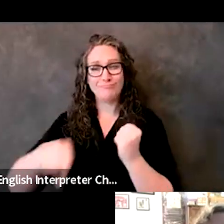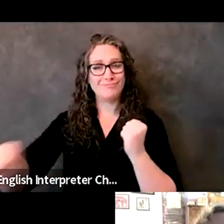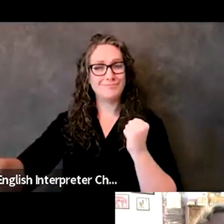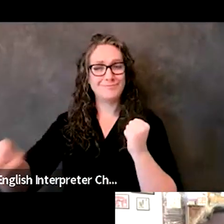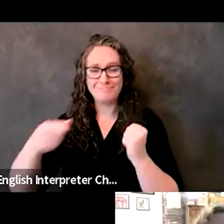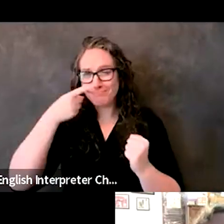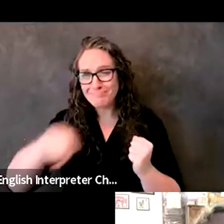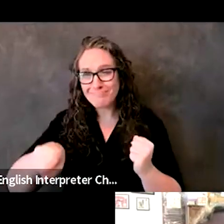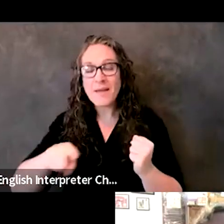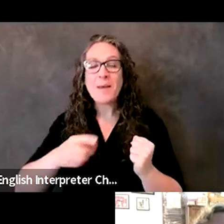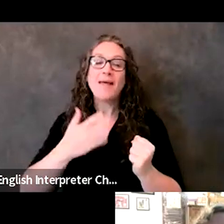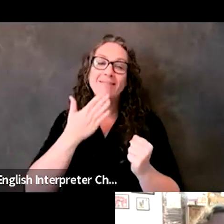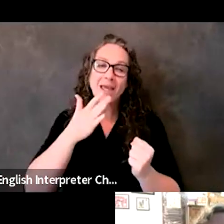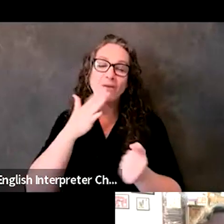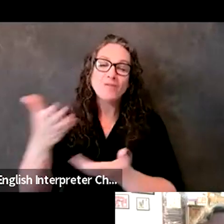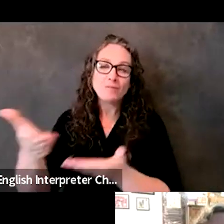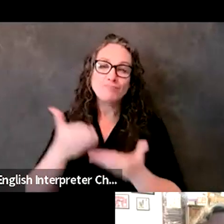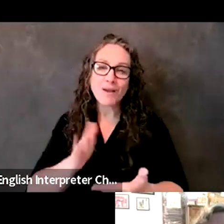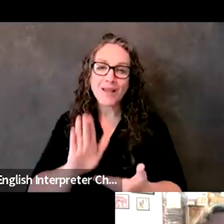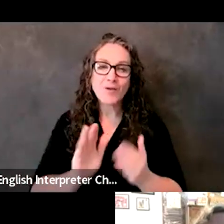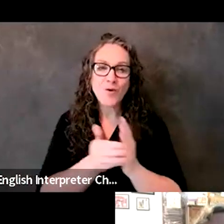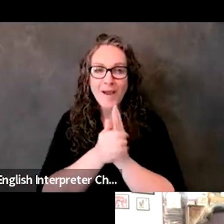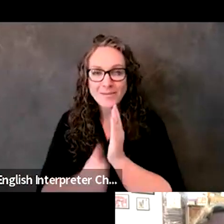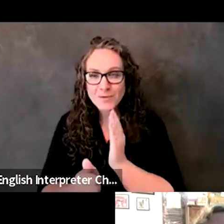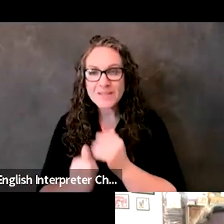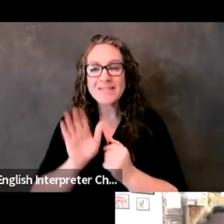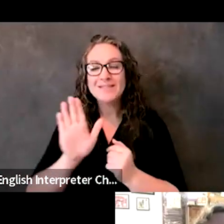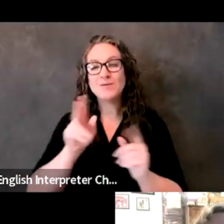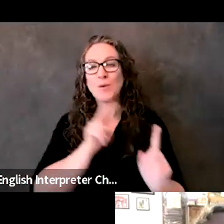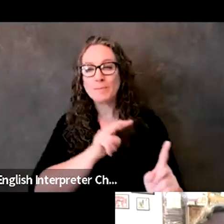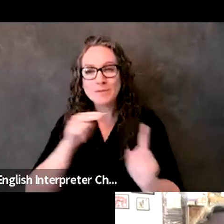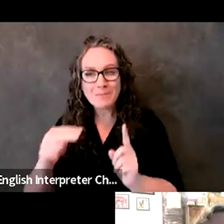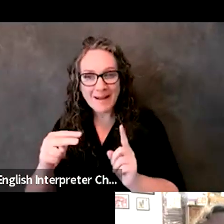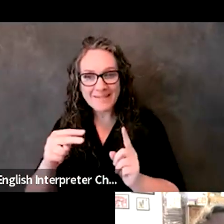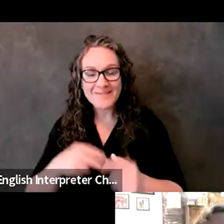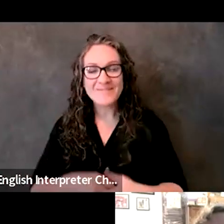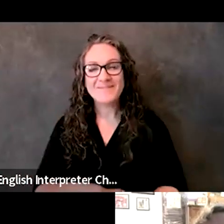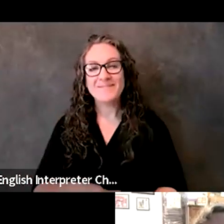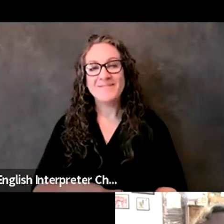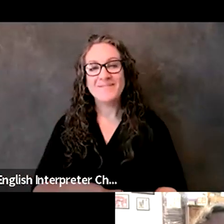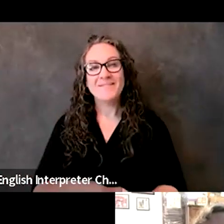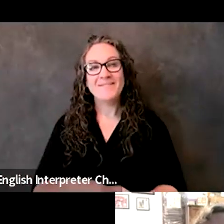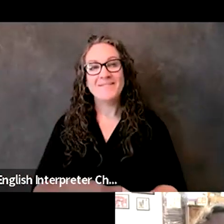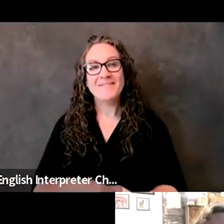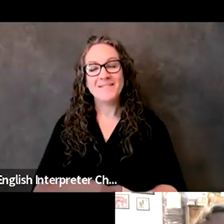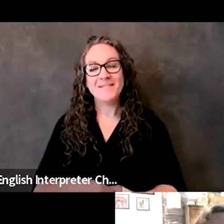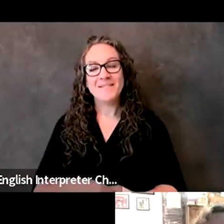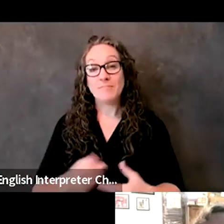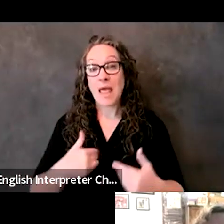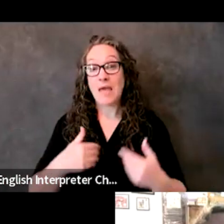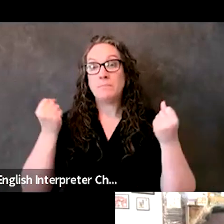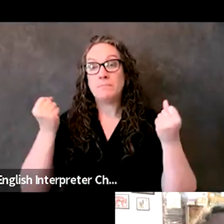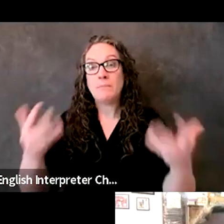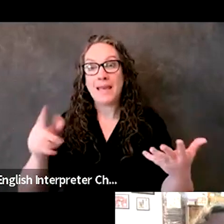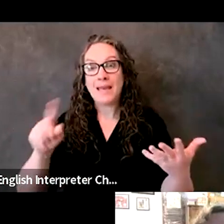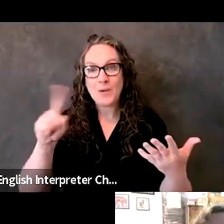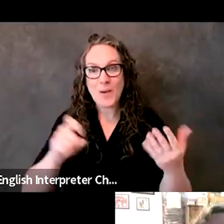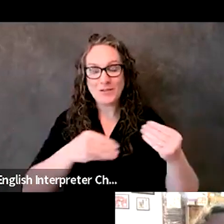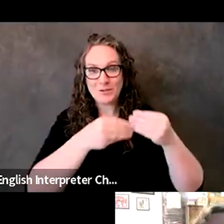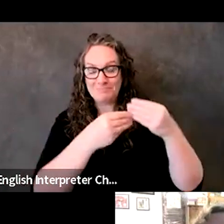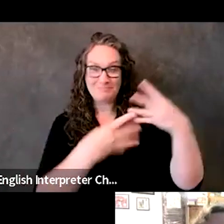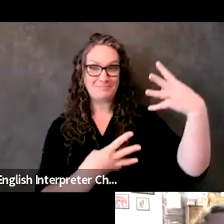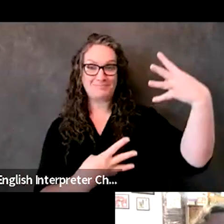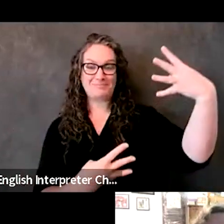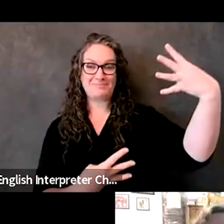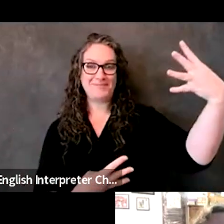you for lending us your expertise and your perspective. Um, we got a ton of questions that came in. I'm going to send those